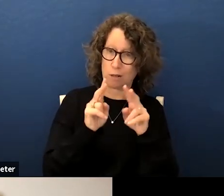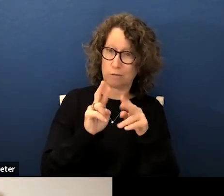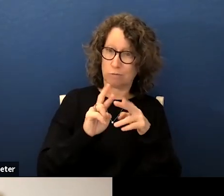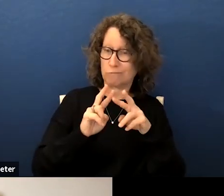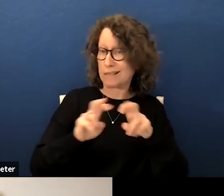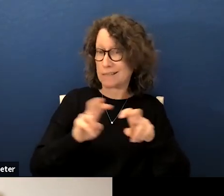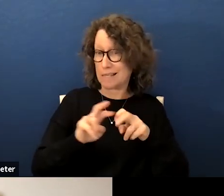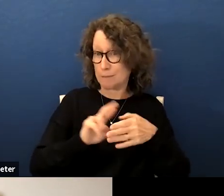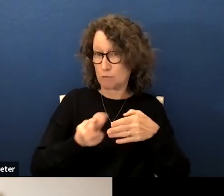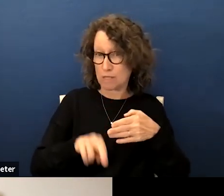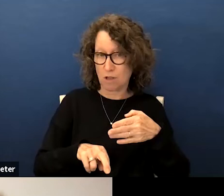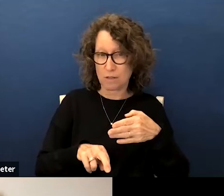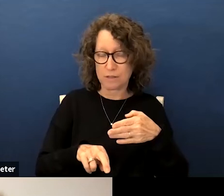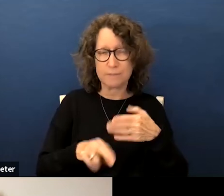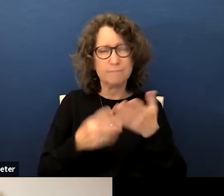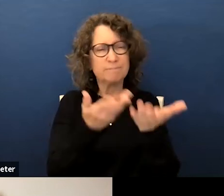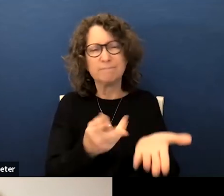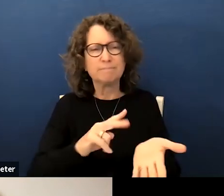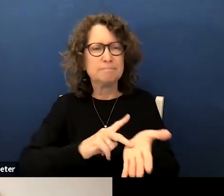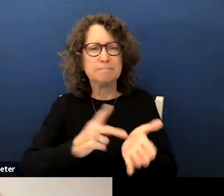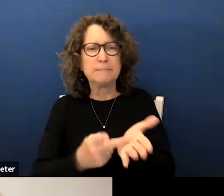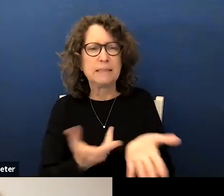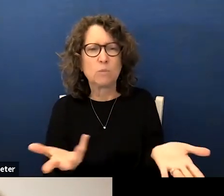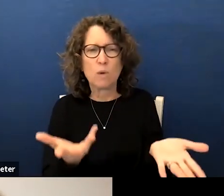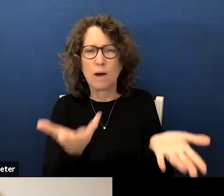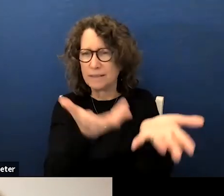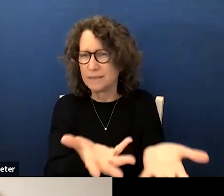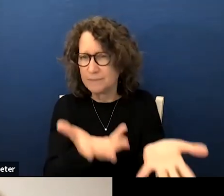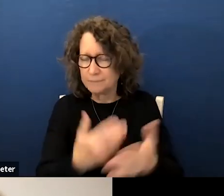so what does this data tell us